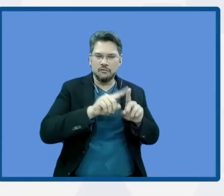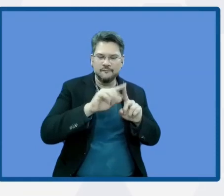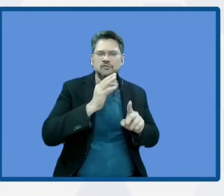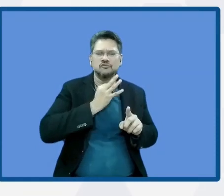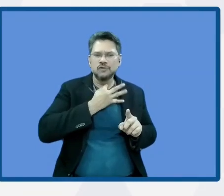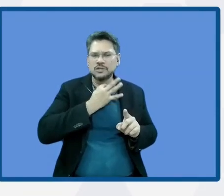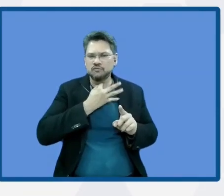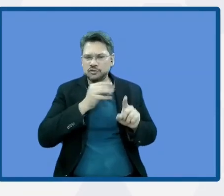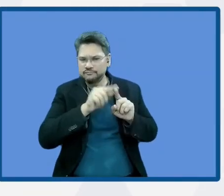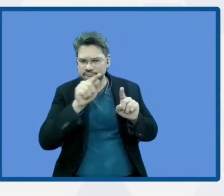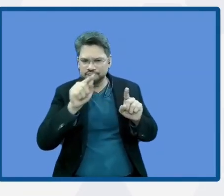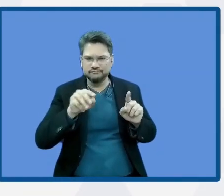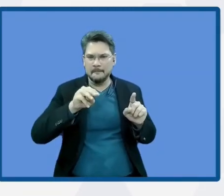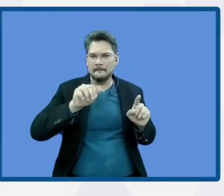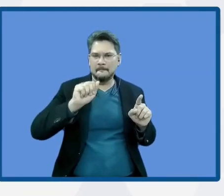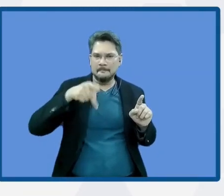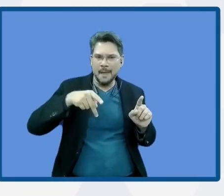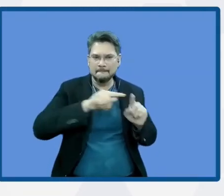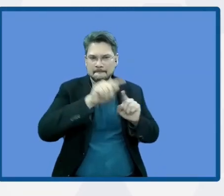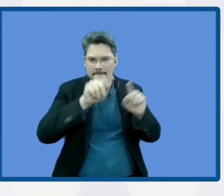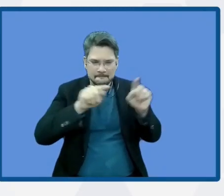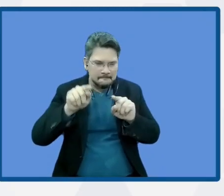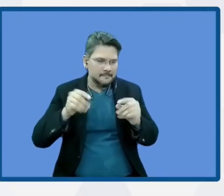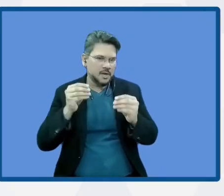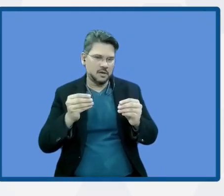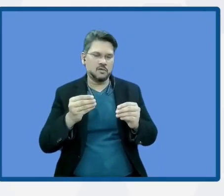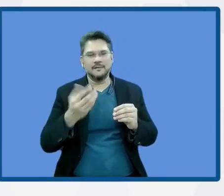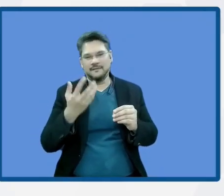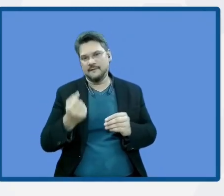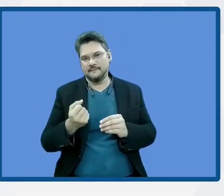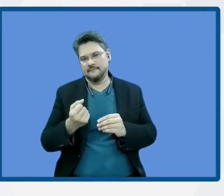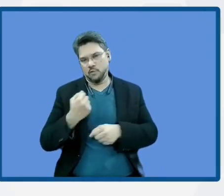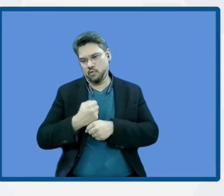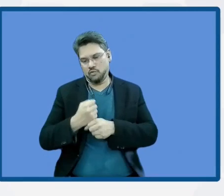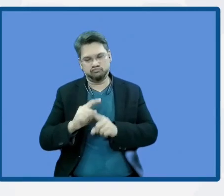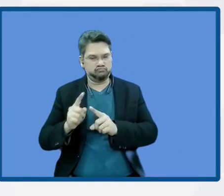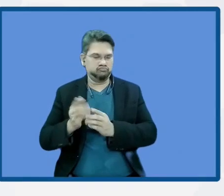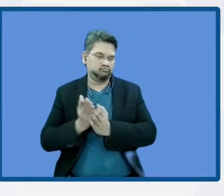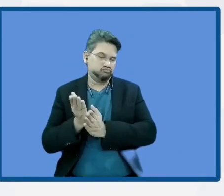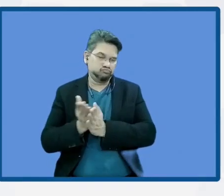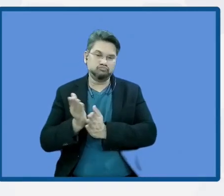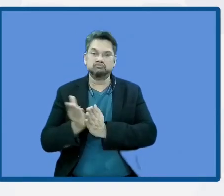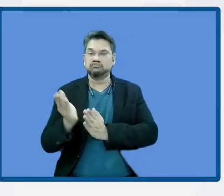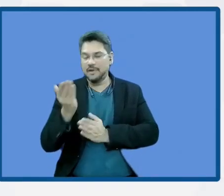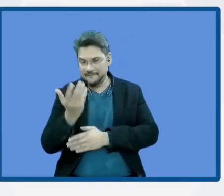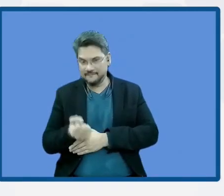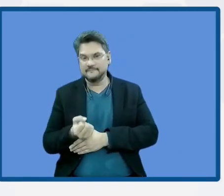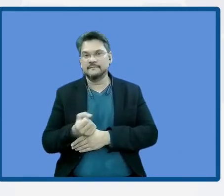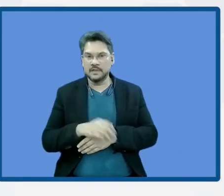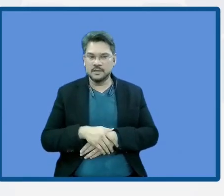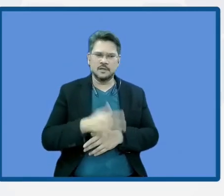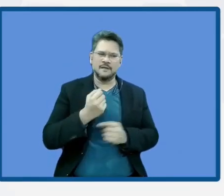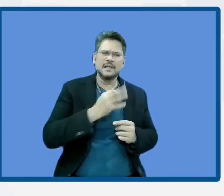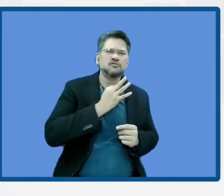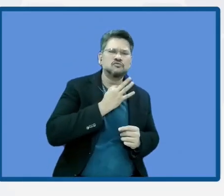all these risk elements that are being